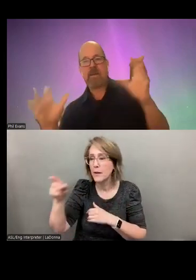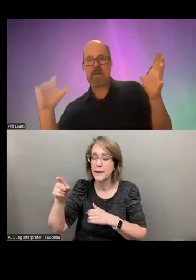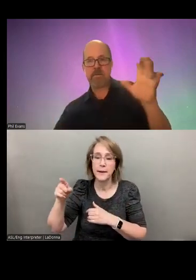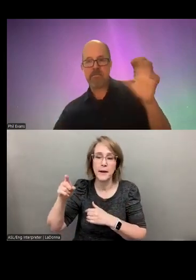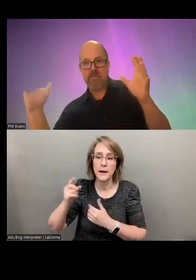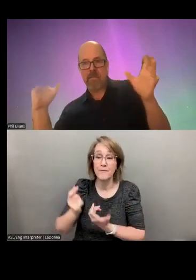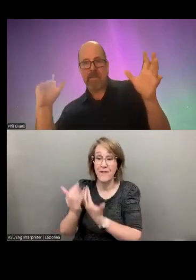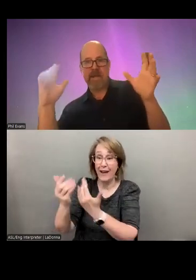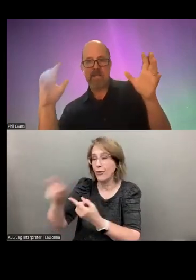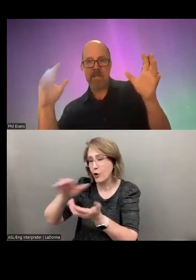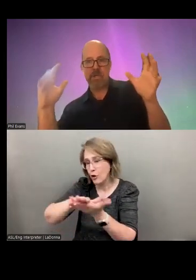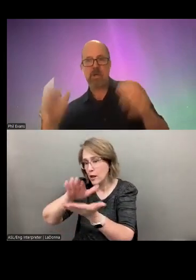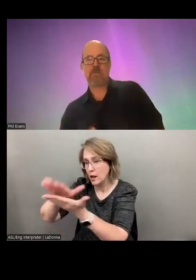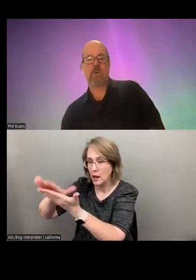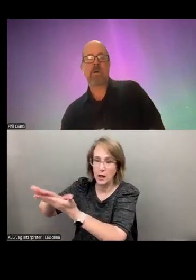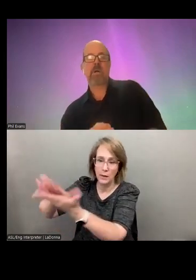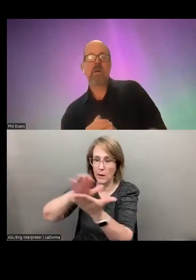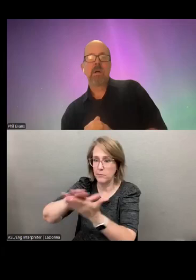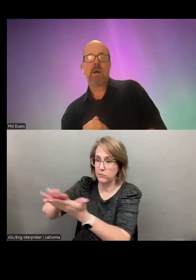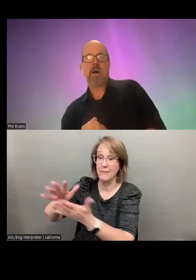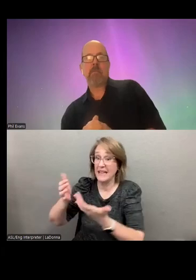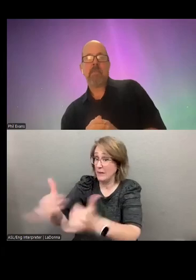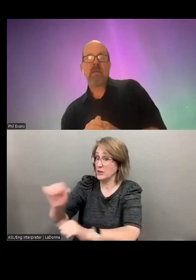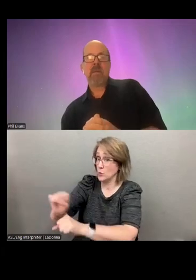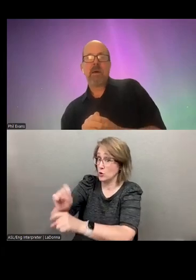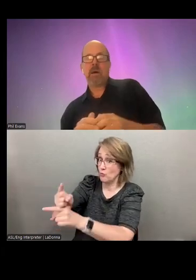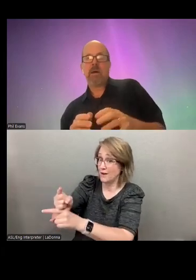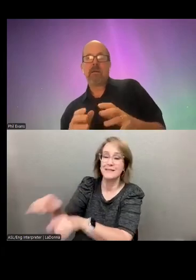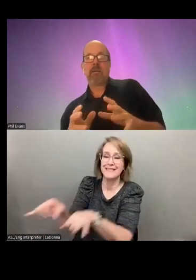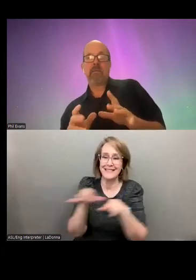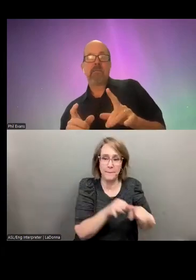up, right? They'd be, that's that chunk of work. Um,